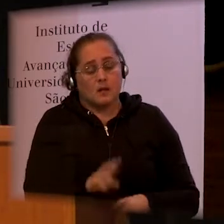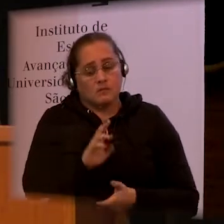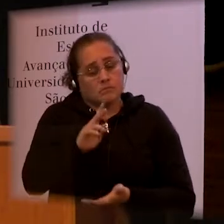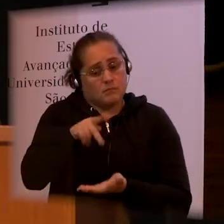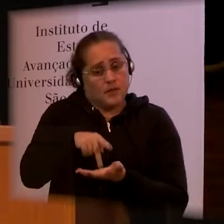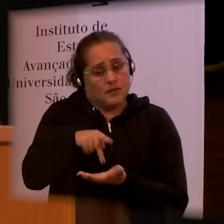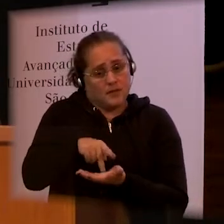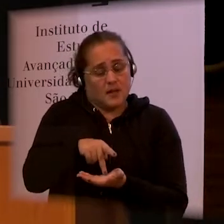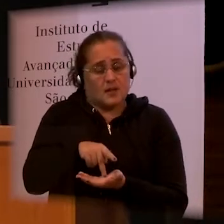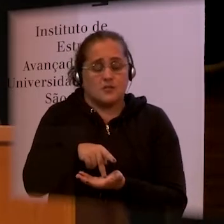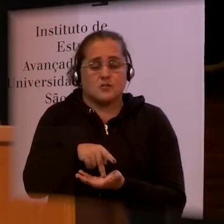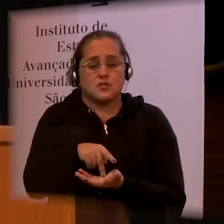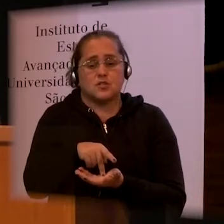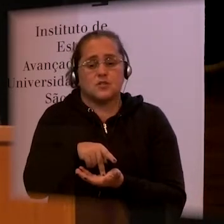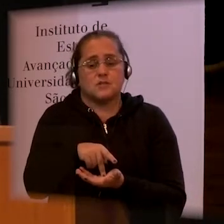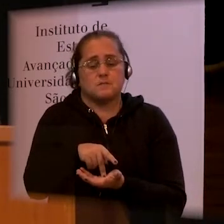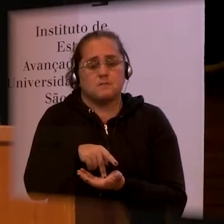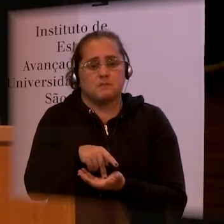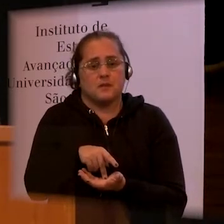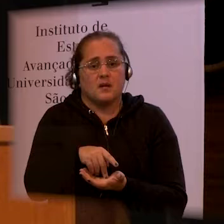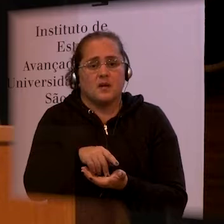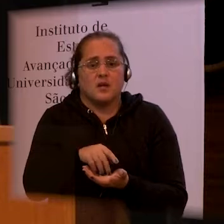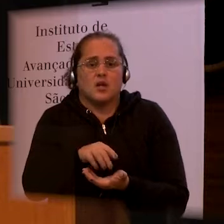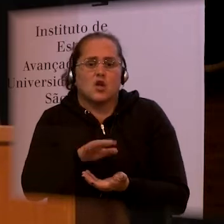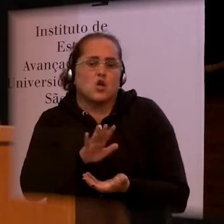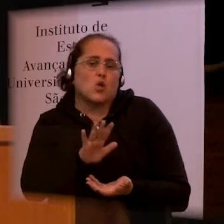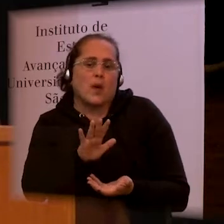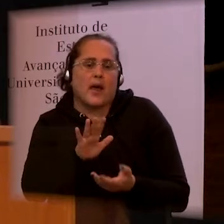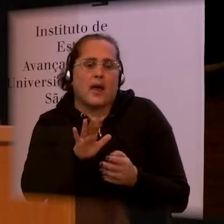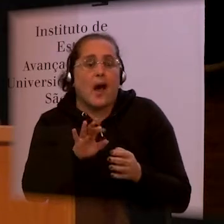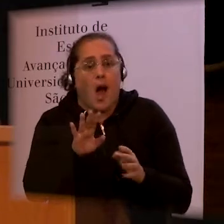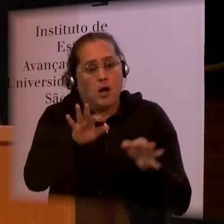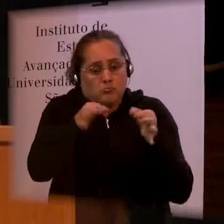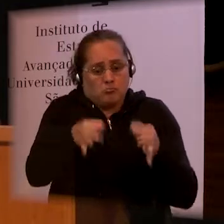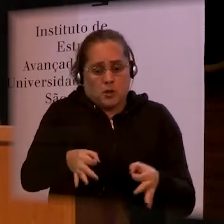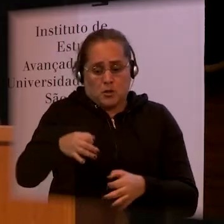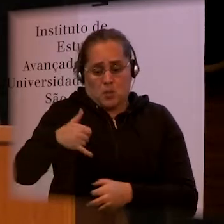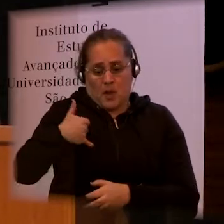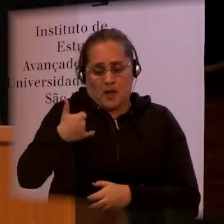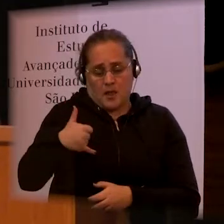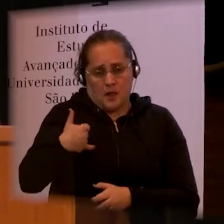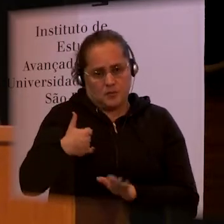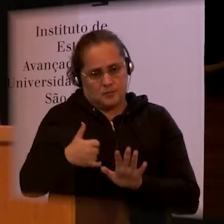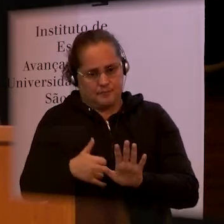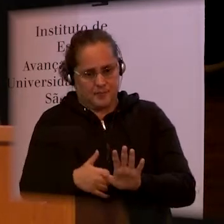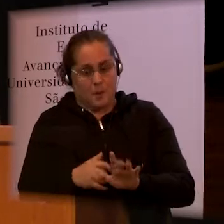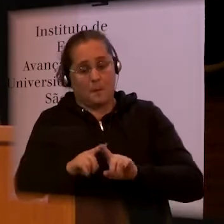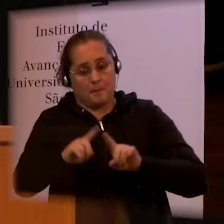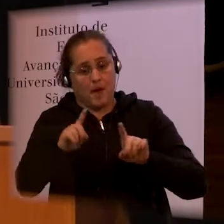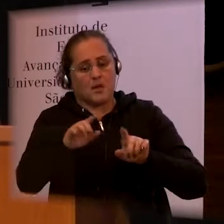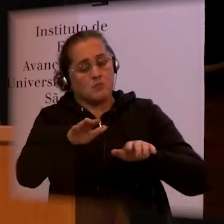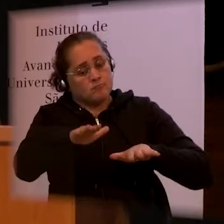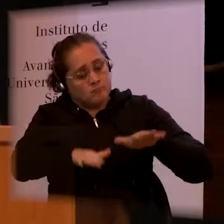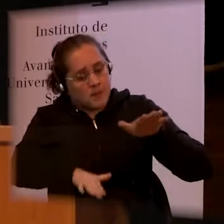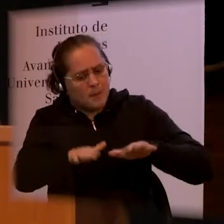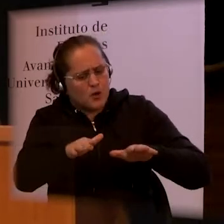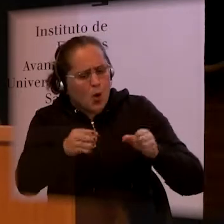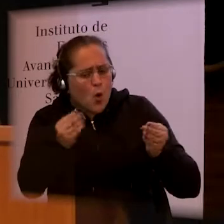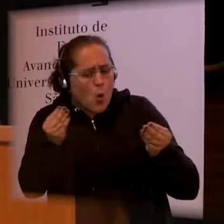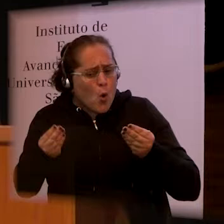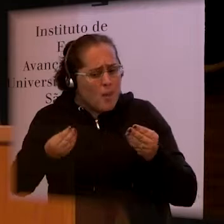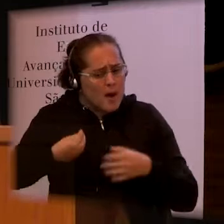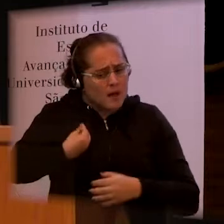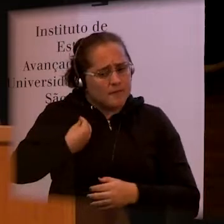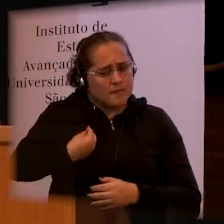lose vision and hearing. But also lots of NCDs will impact on people later in life. And in your